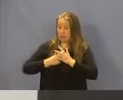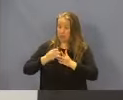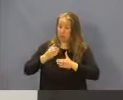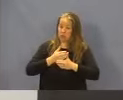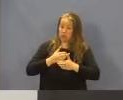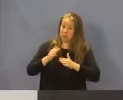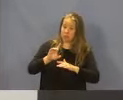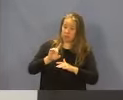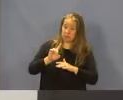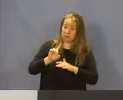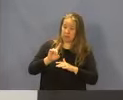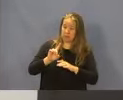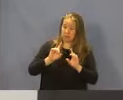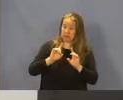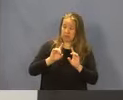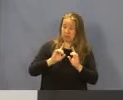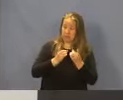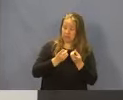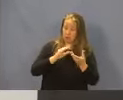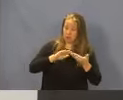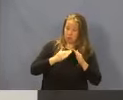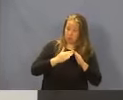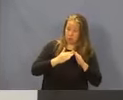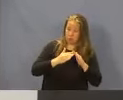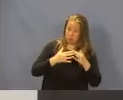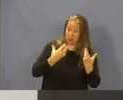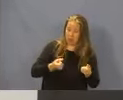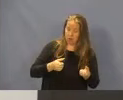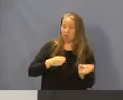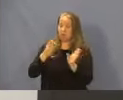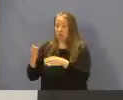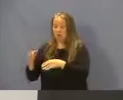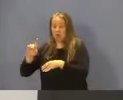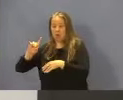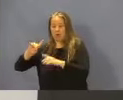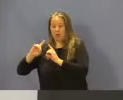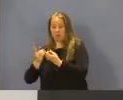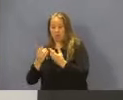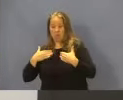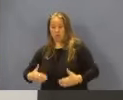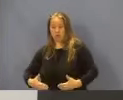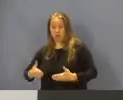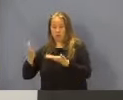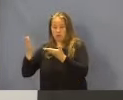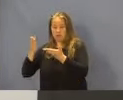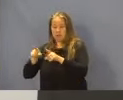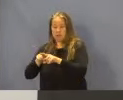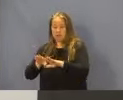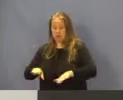both the Department of Community Health and the Department of Human Services Division of Family and Children Services.